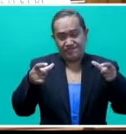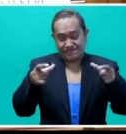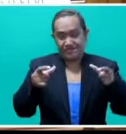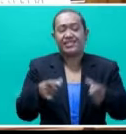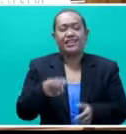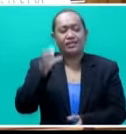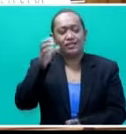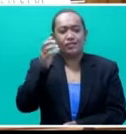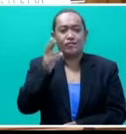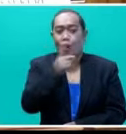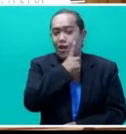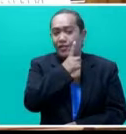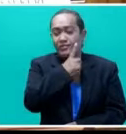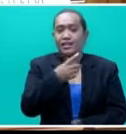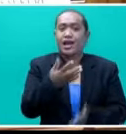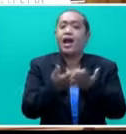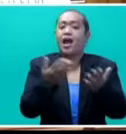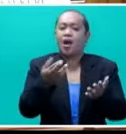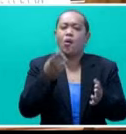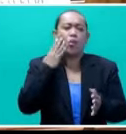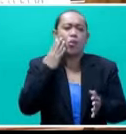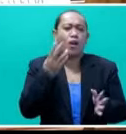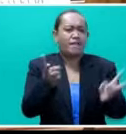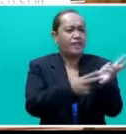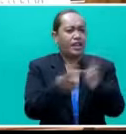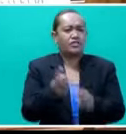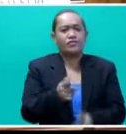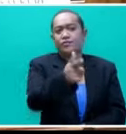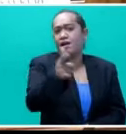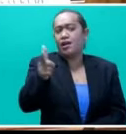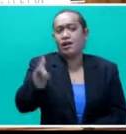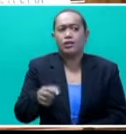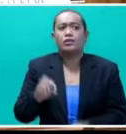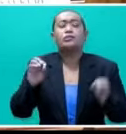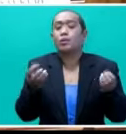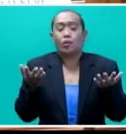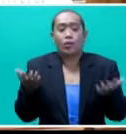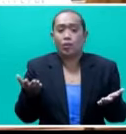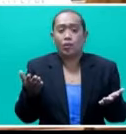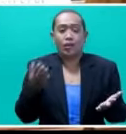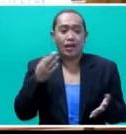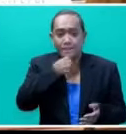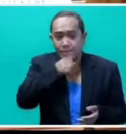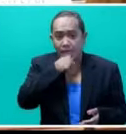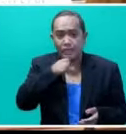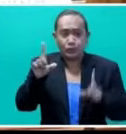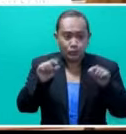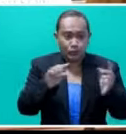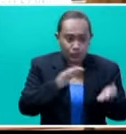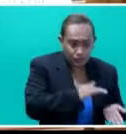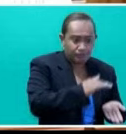and maritime schools, because it's mostly the men who are moving the cargo around. And we